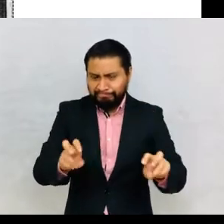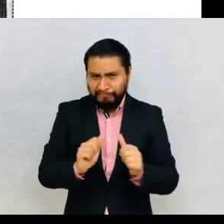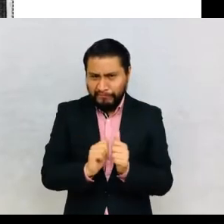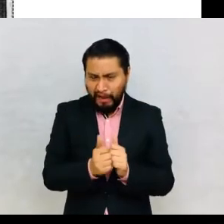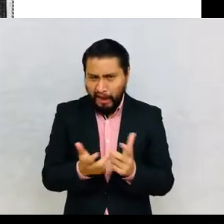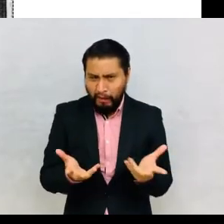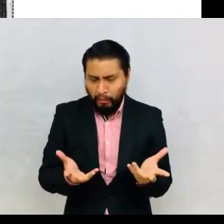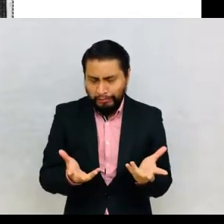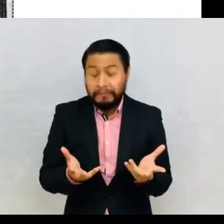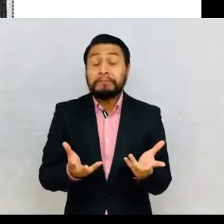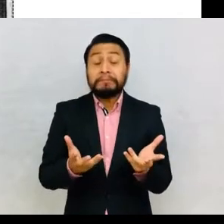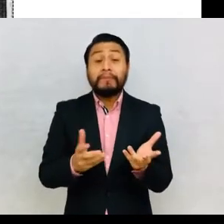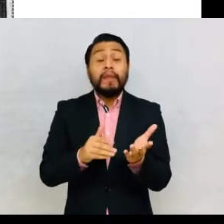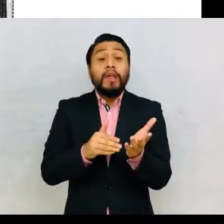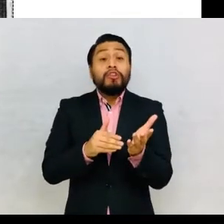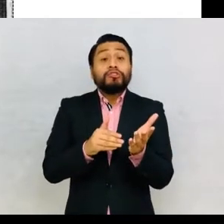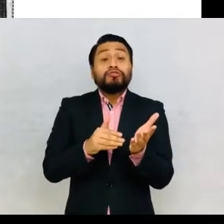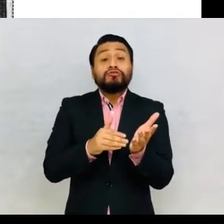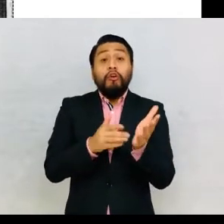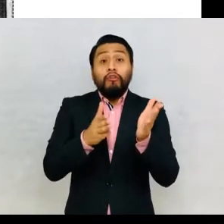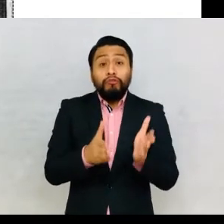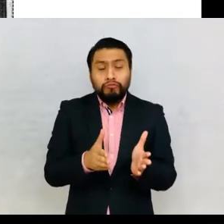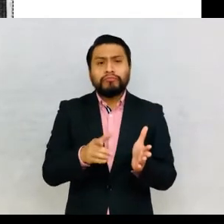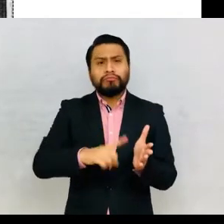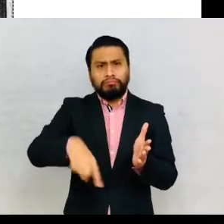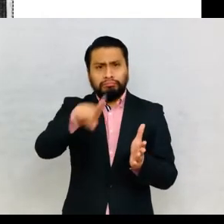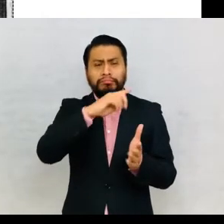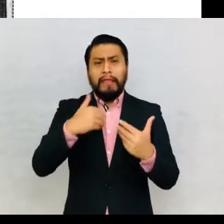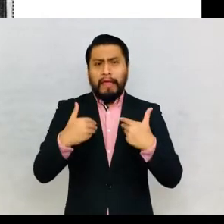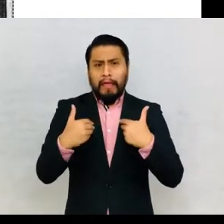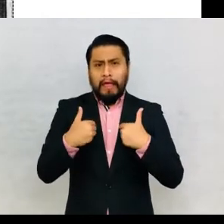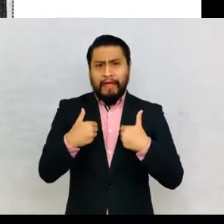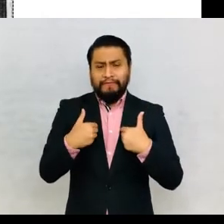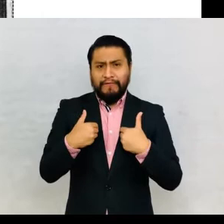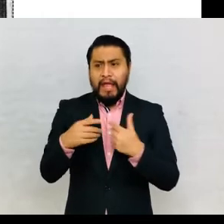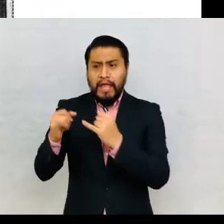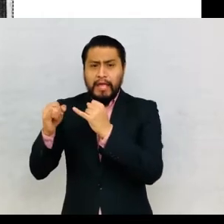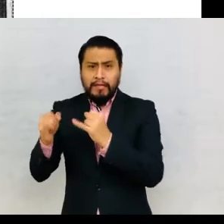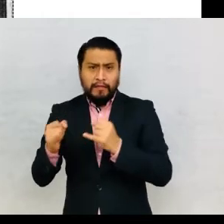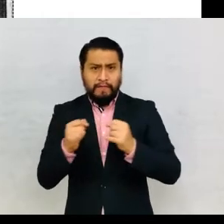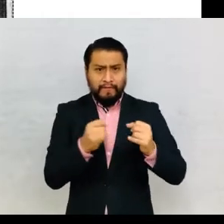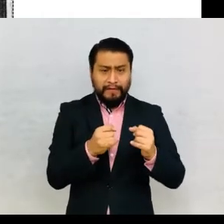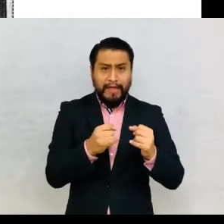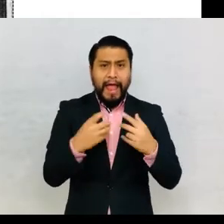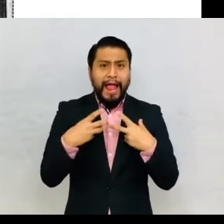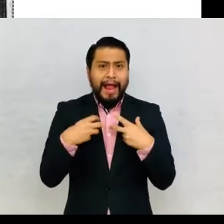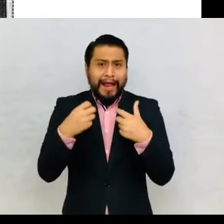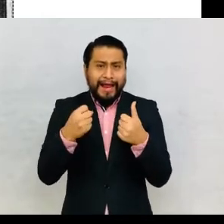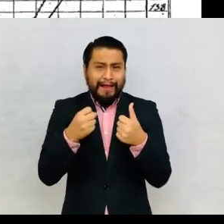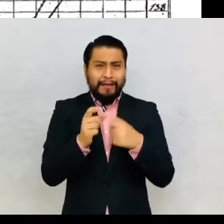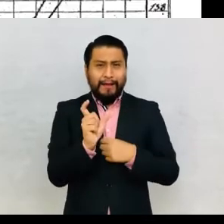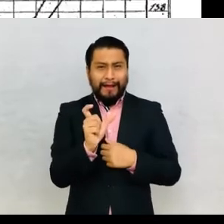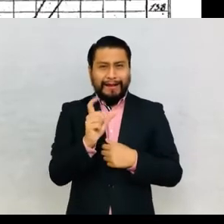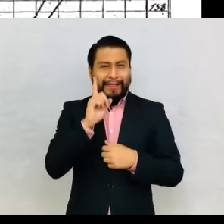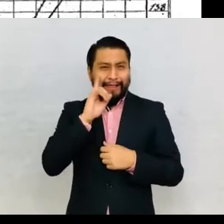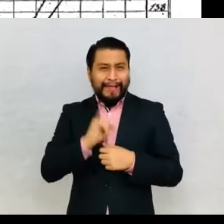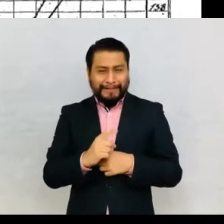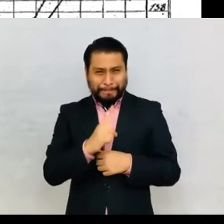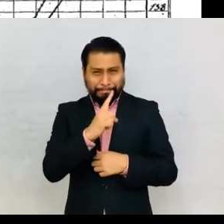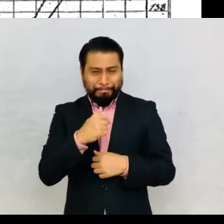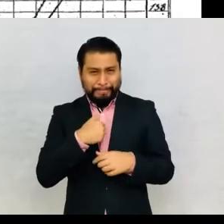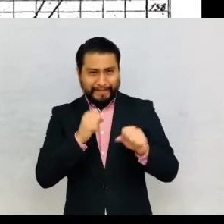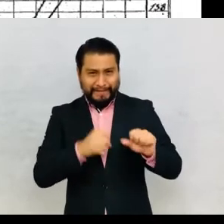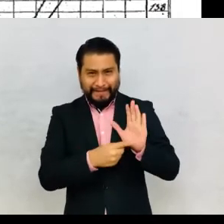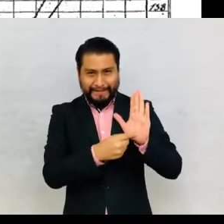While doctors already created individual health cards, like this one that I'm showing you,